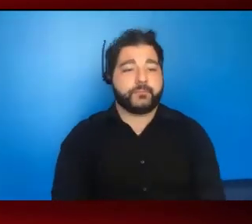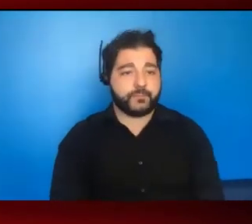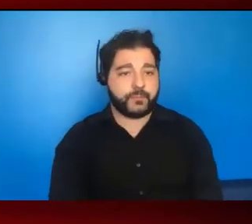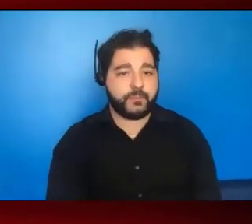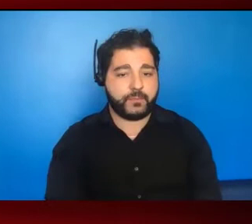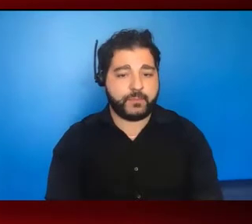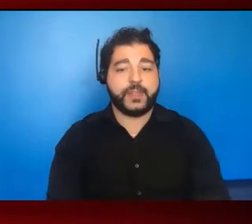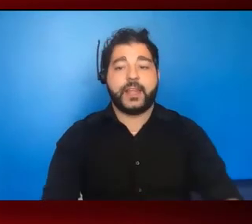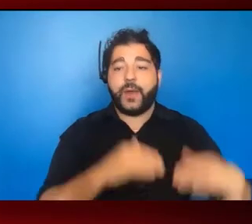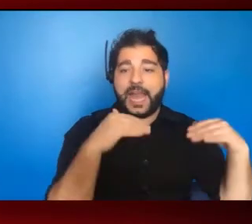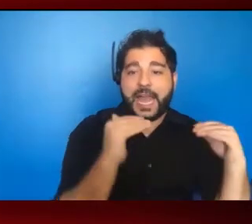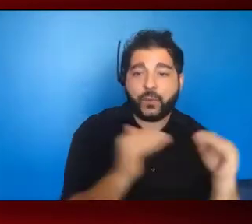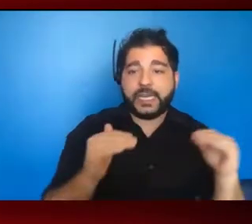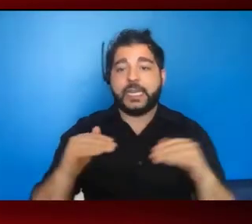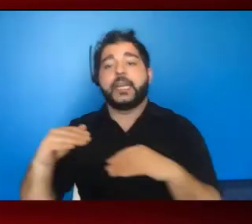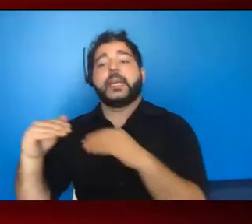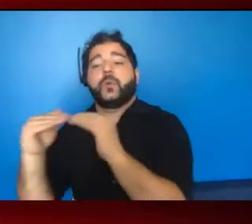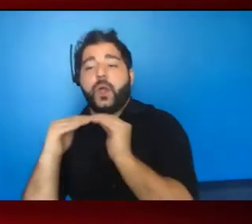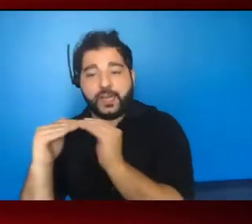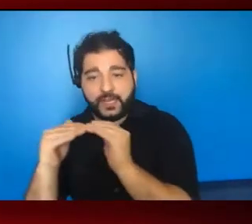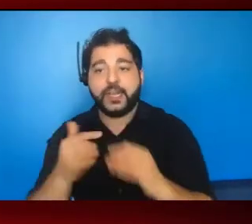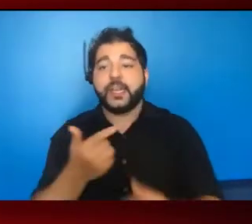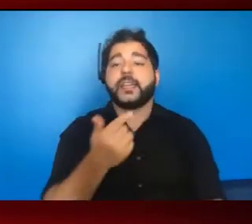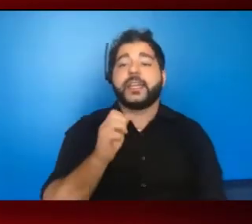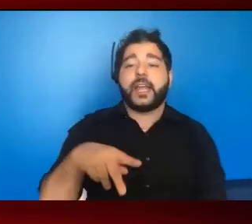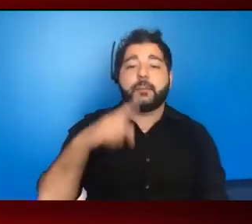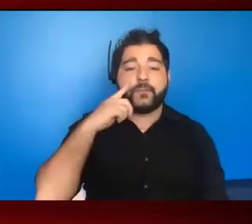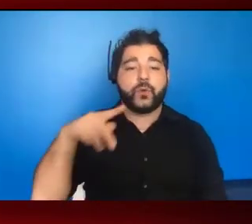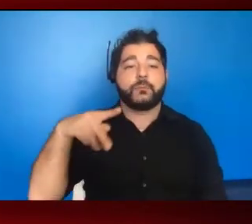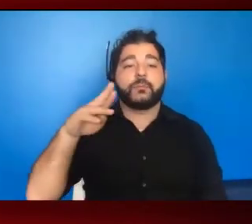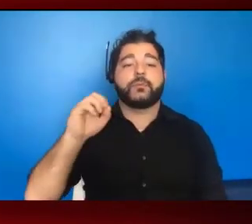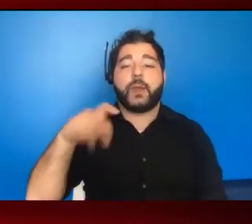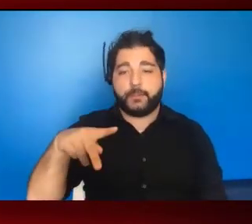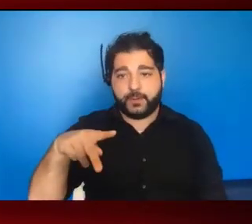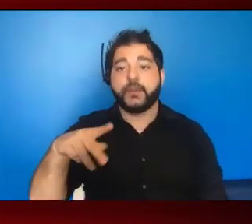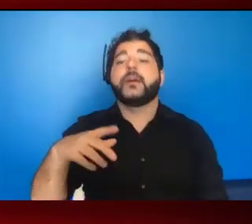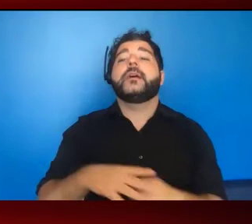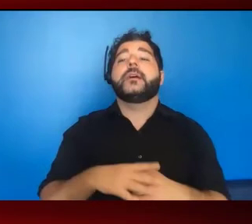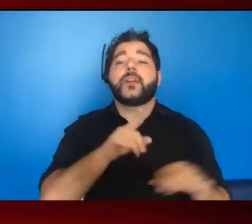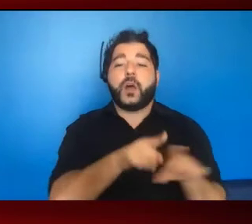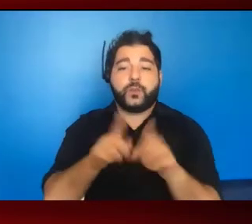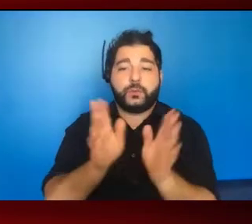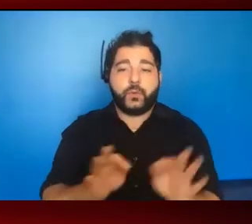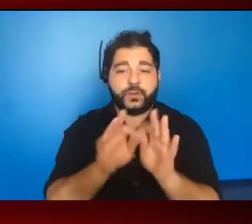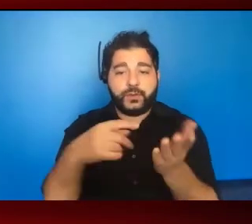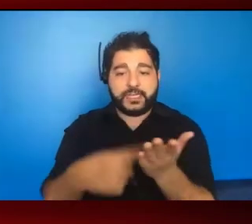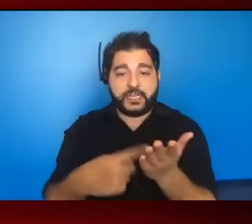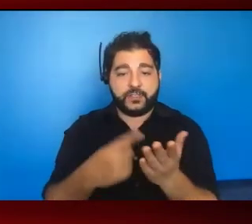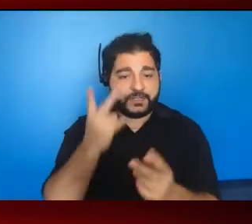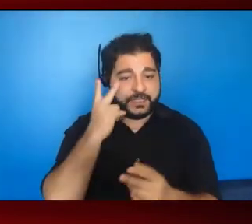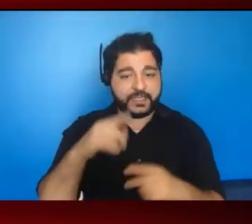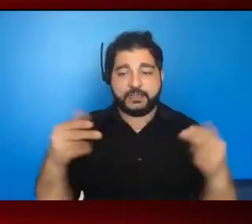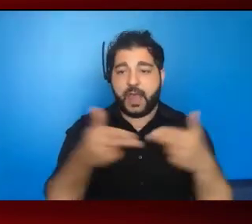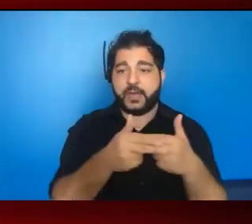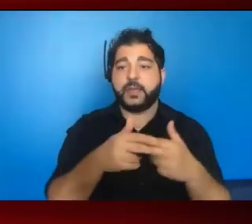equity and equality, the gaps in PrEP are also important to discuss. So when you look at this slide, it represents